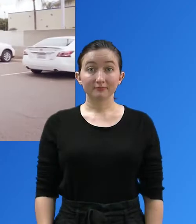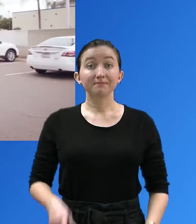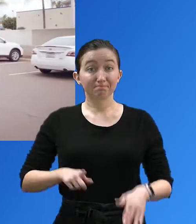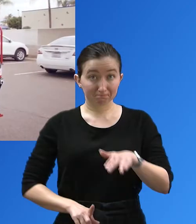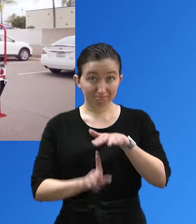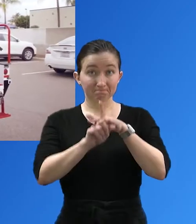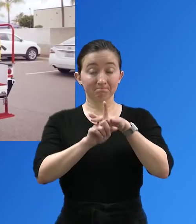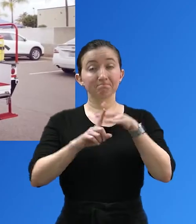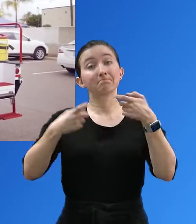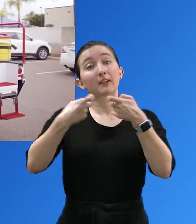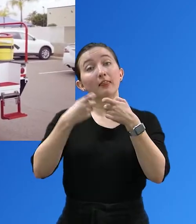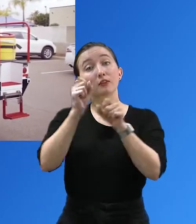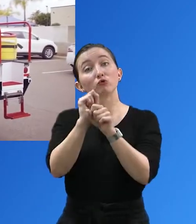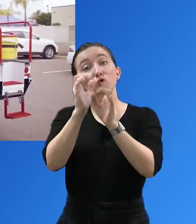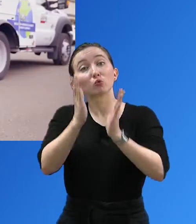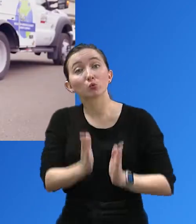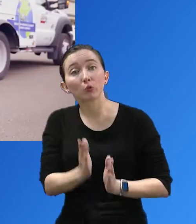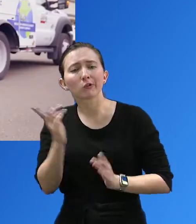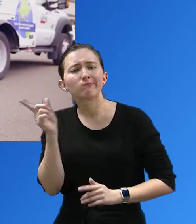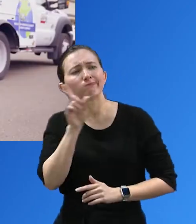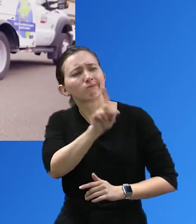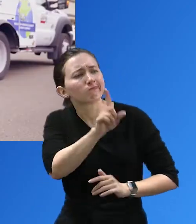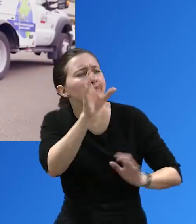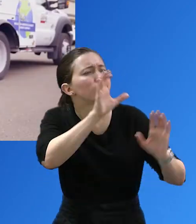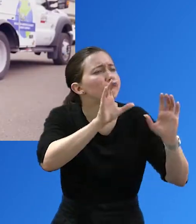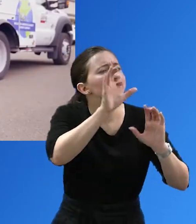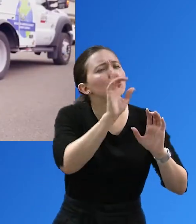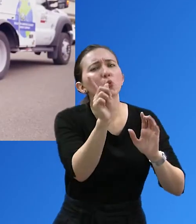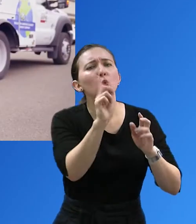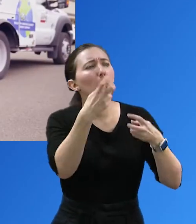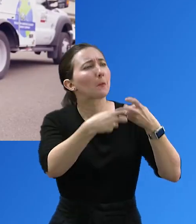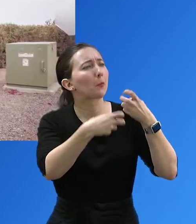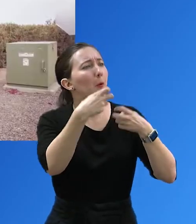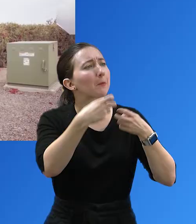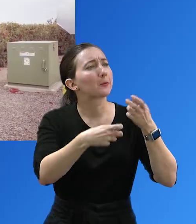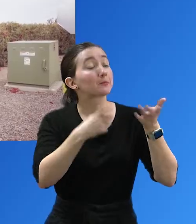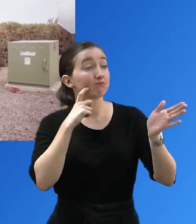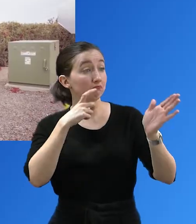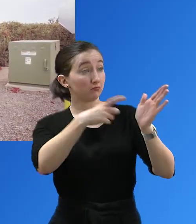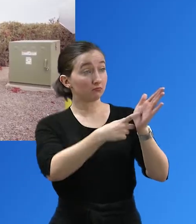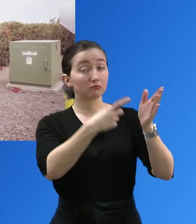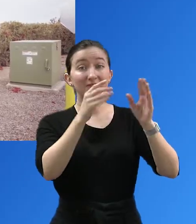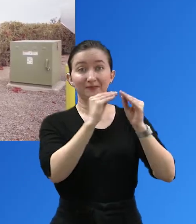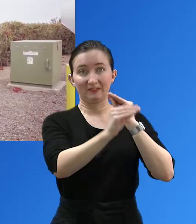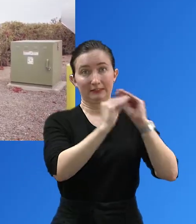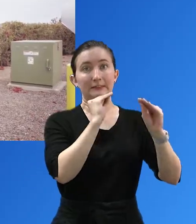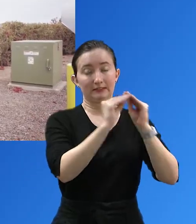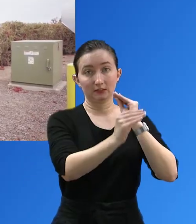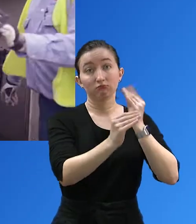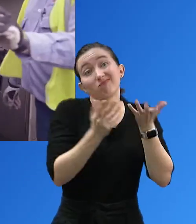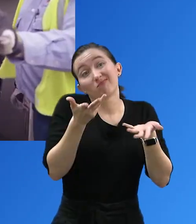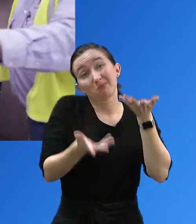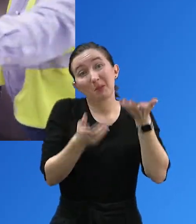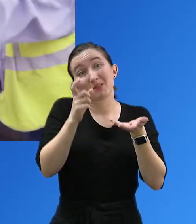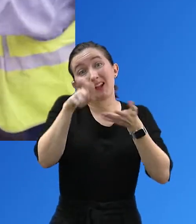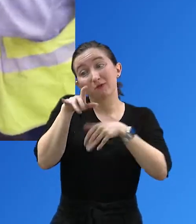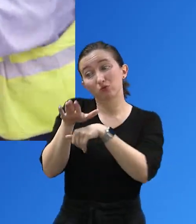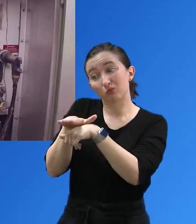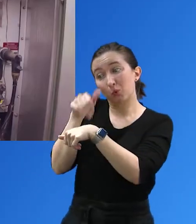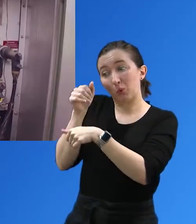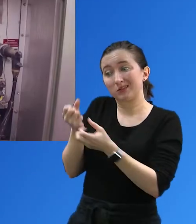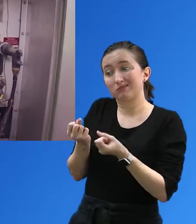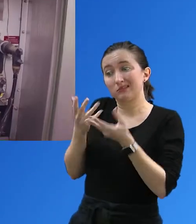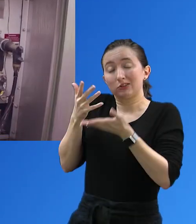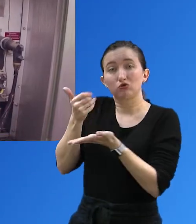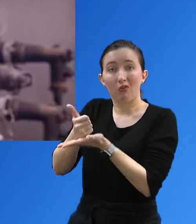At the scene, the electric troubleshooter gets to work to identify the problem and fix it. The electric troubleshooter may need to request additional